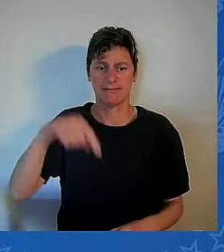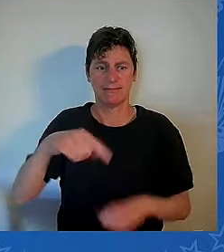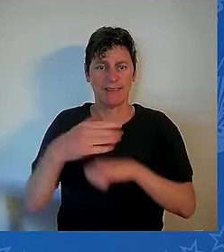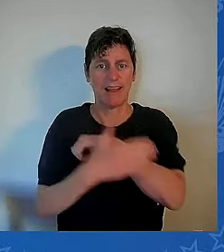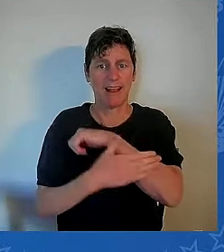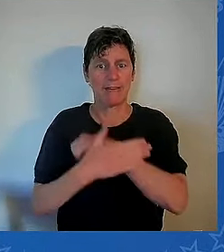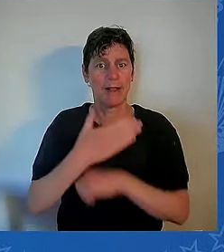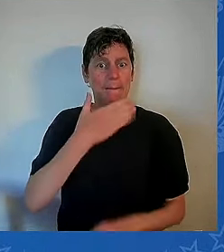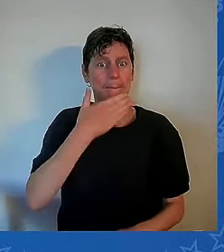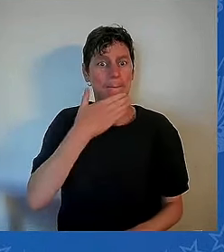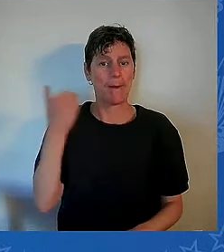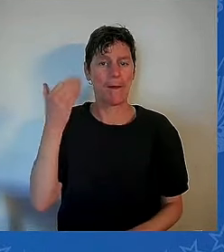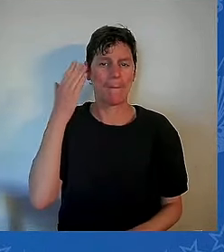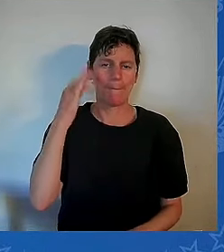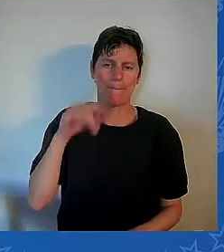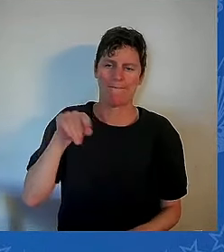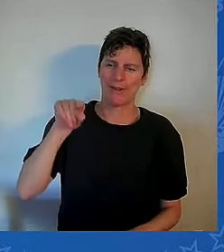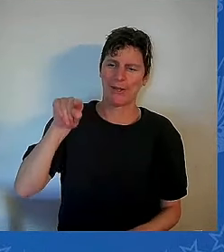Let me close with this.